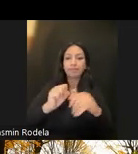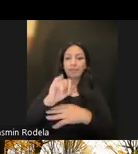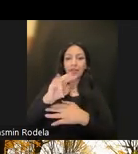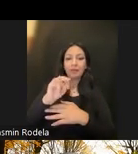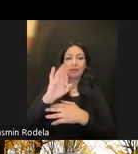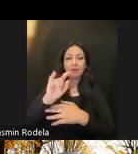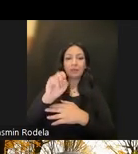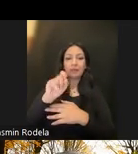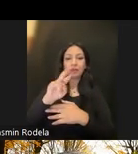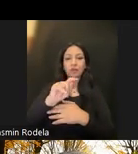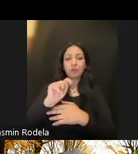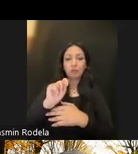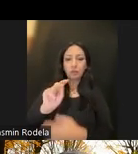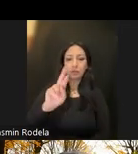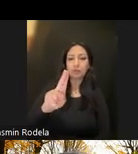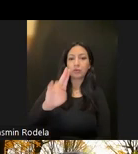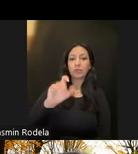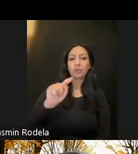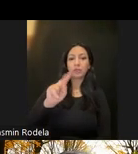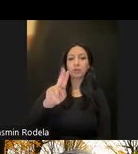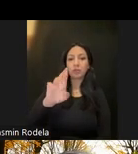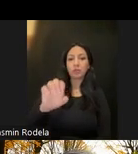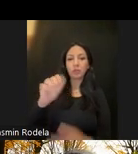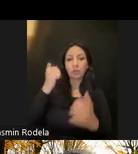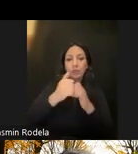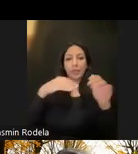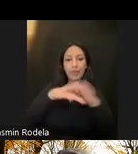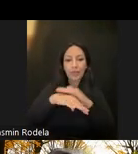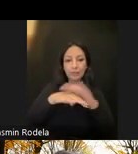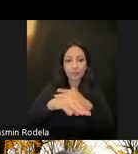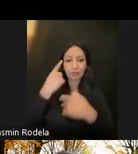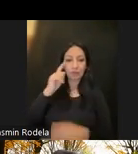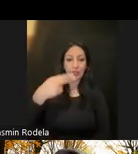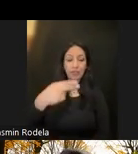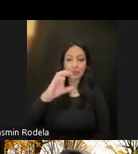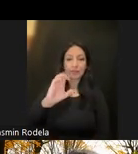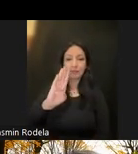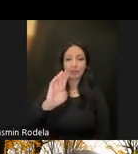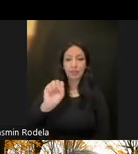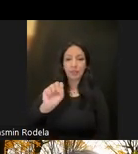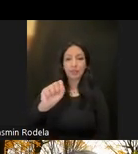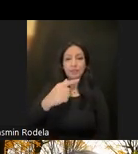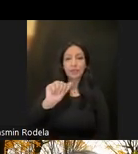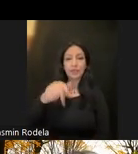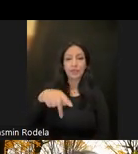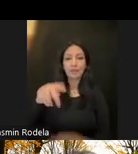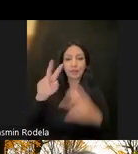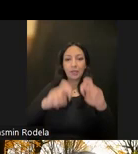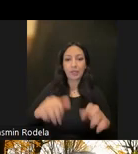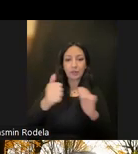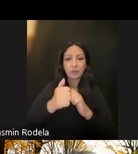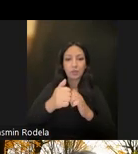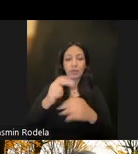efforts through the HCBS gap analysis. So for the HCBS home and community-based services gap analysis and roadmap.